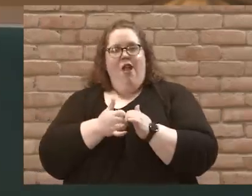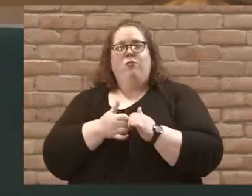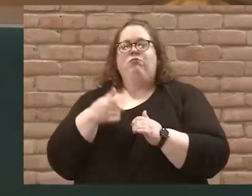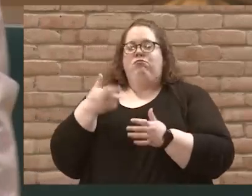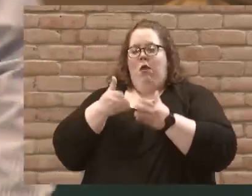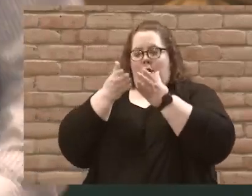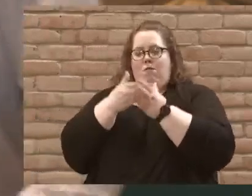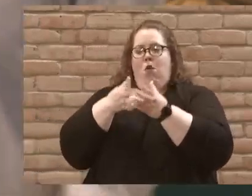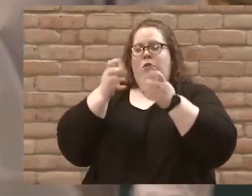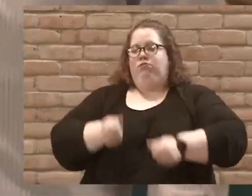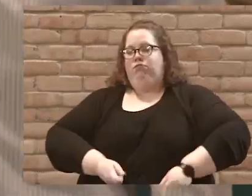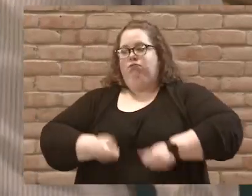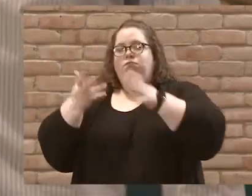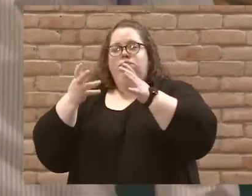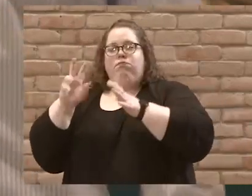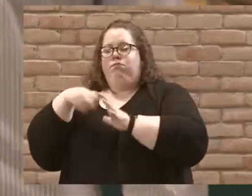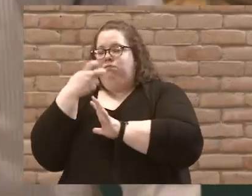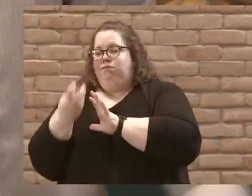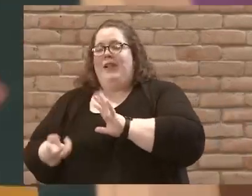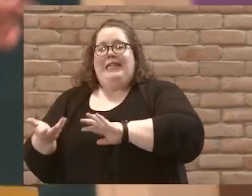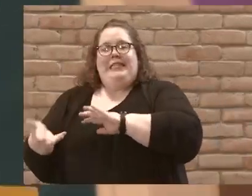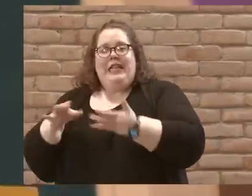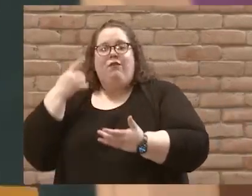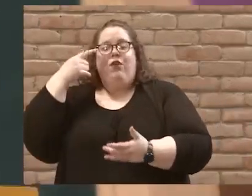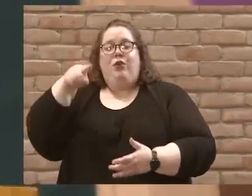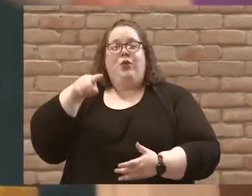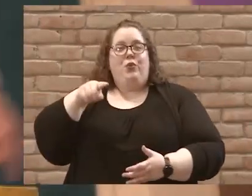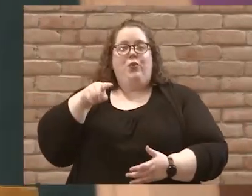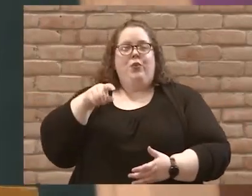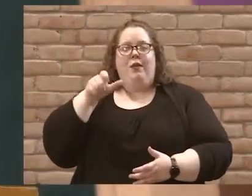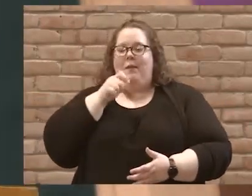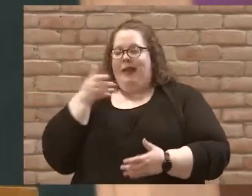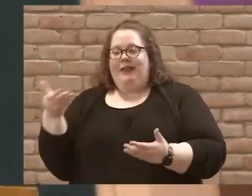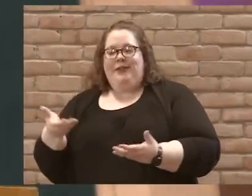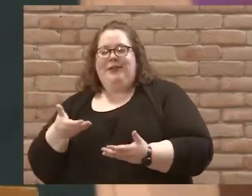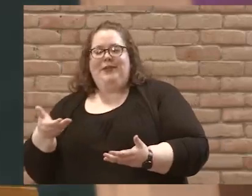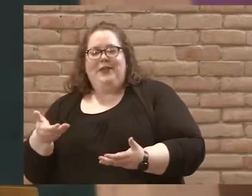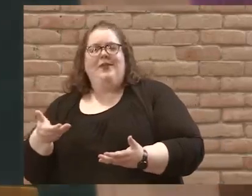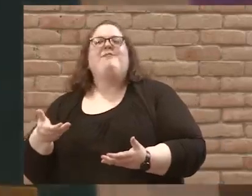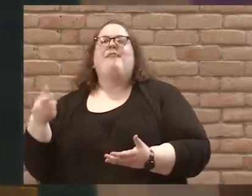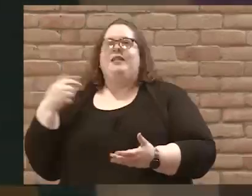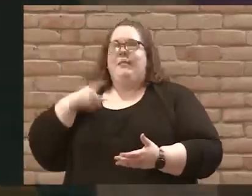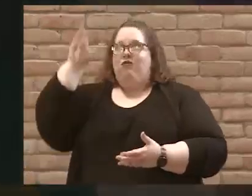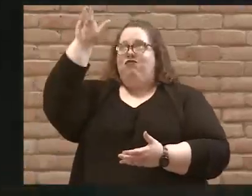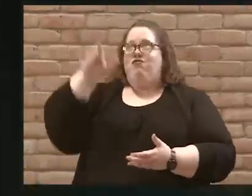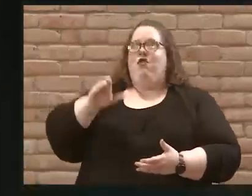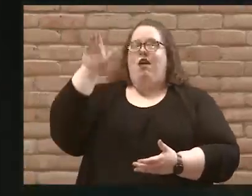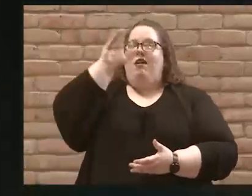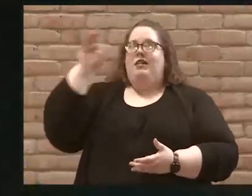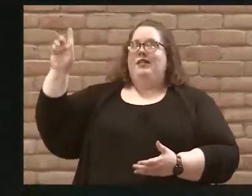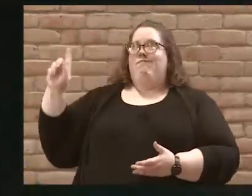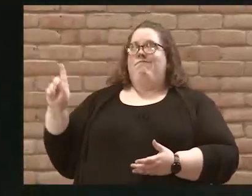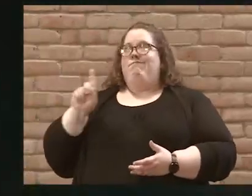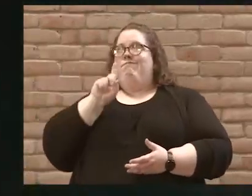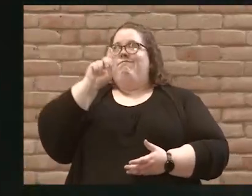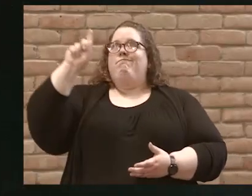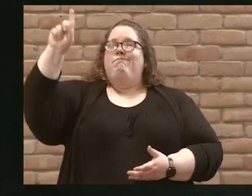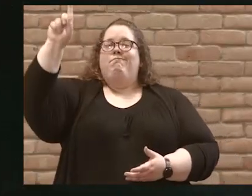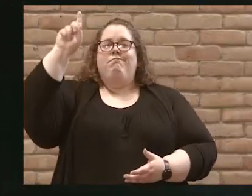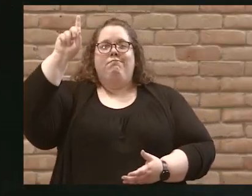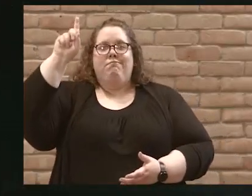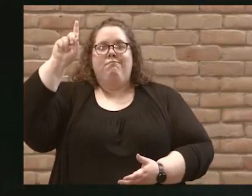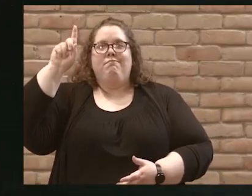boat and dying for you. But I'm going to do that by going to a cross. And as Jesus